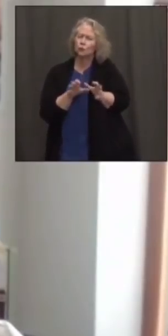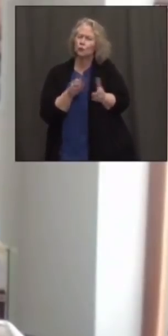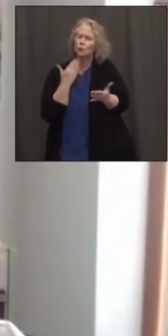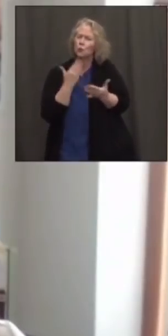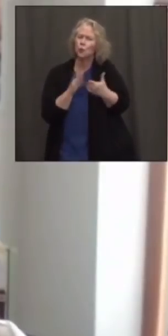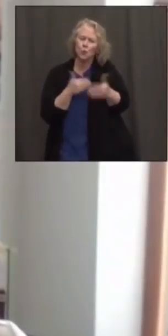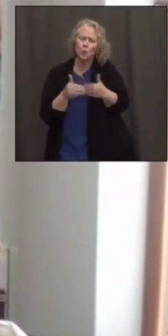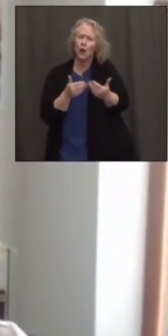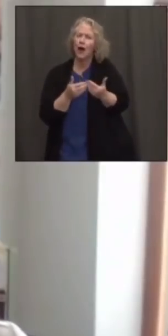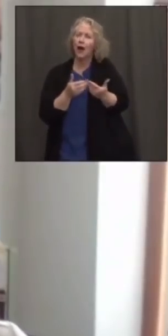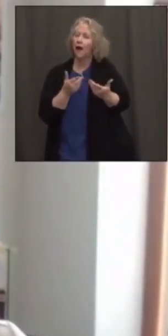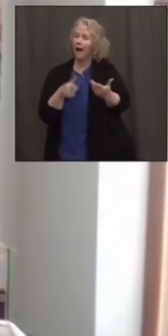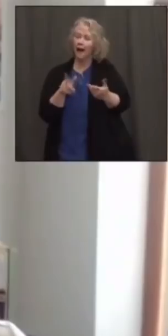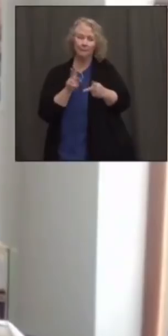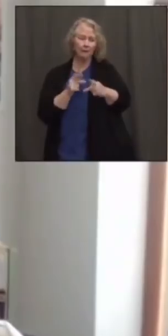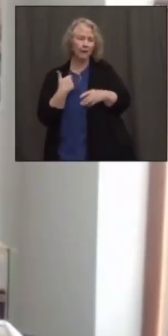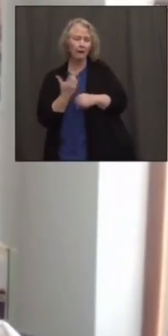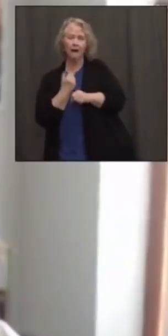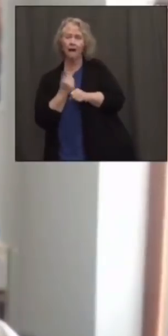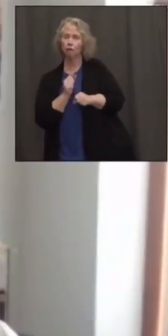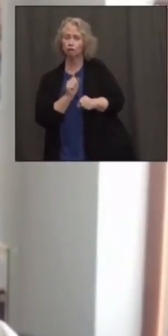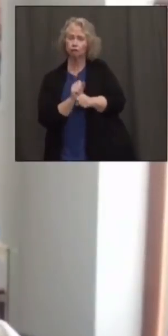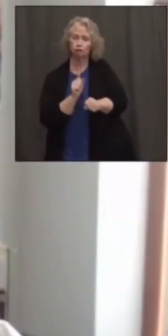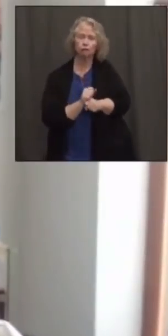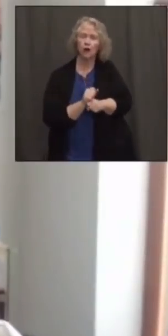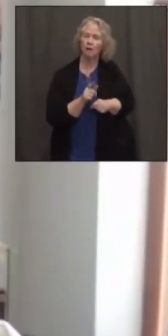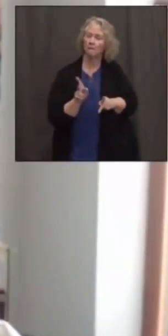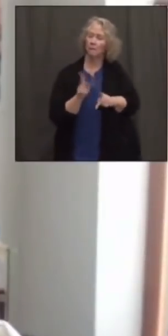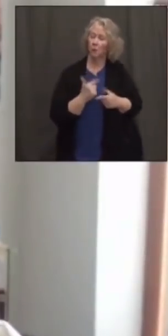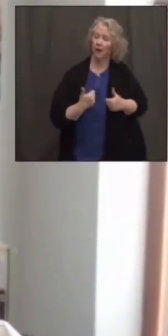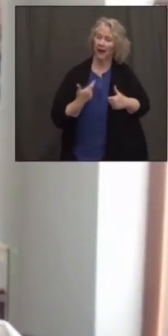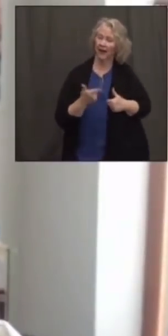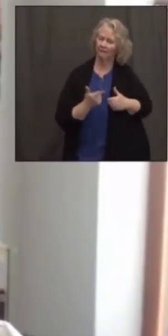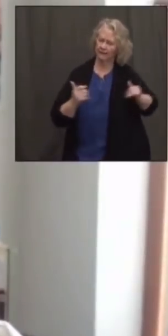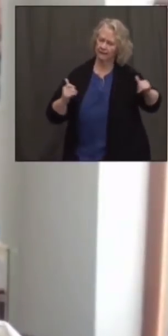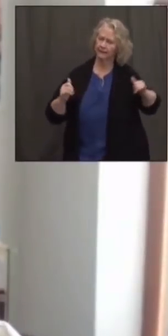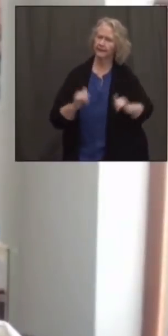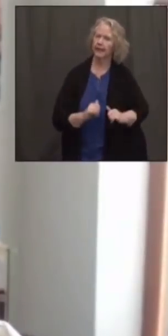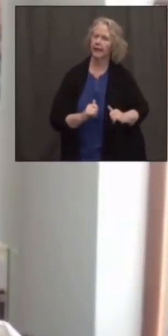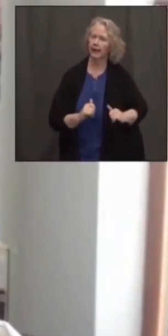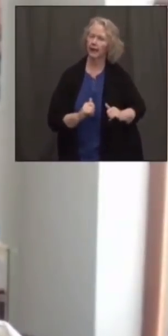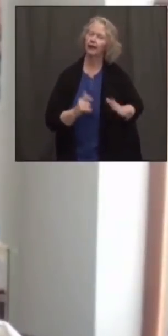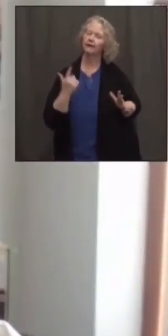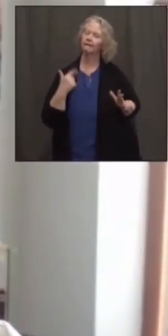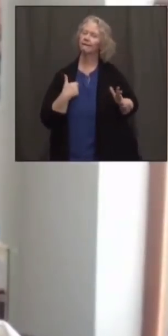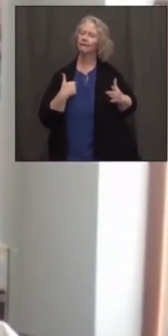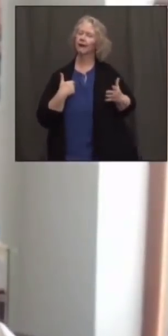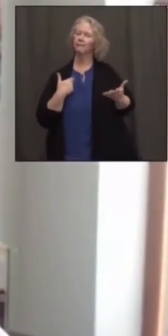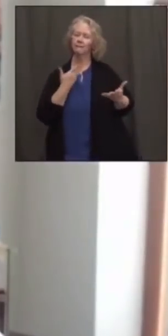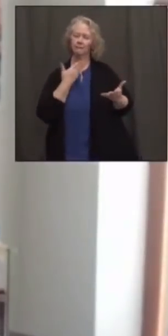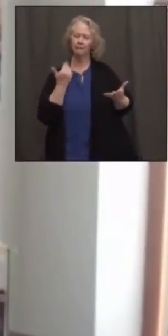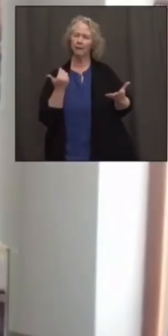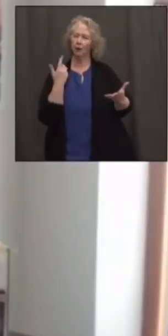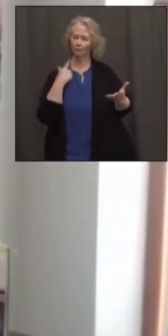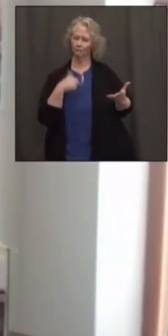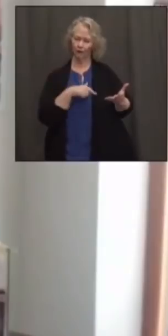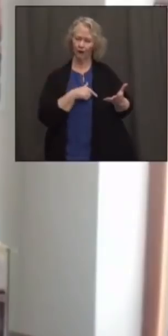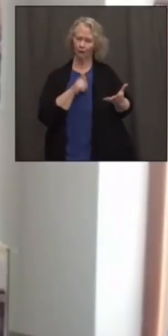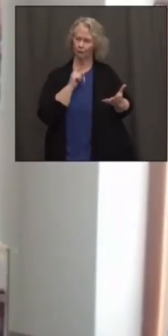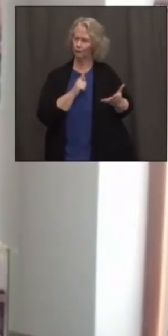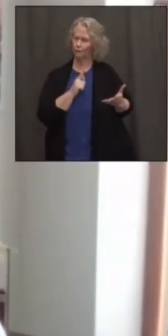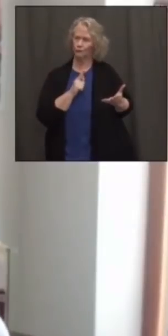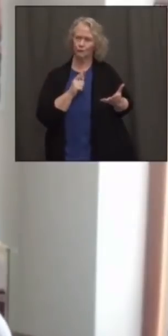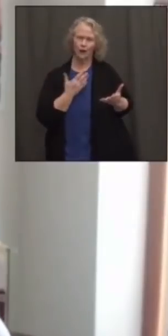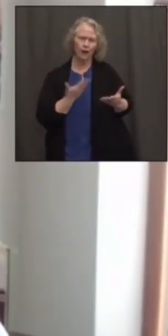employing residents in that community. And it just makes for a better opportunity for us to continue to grow,